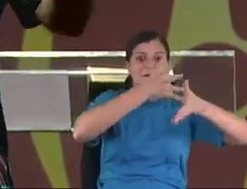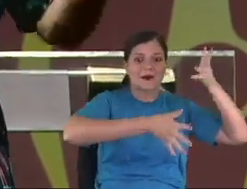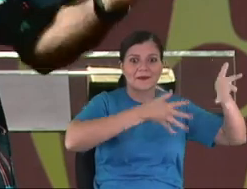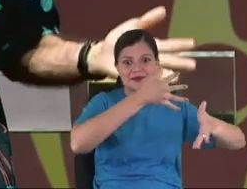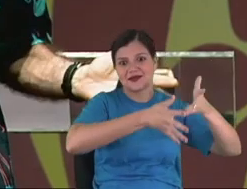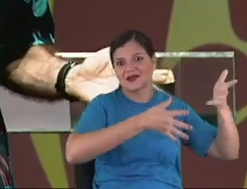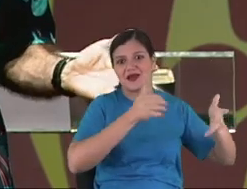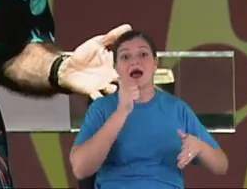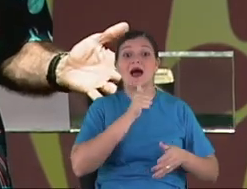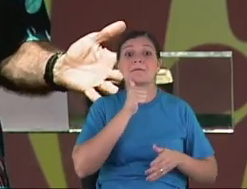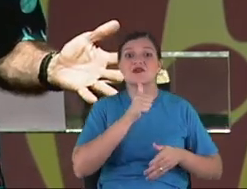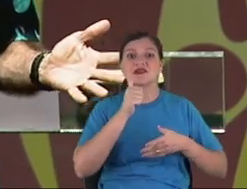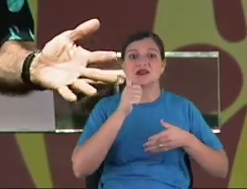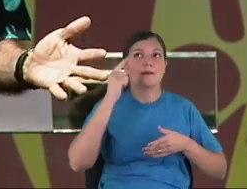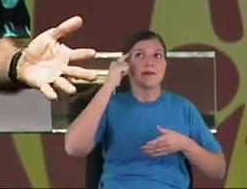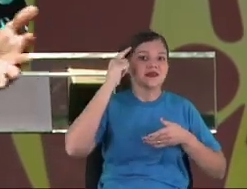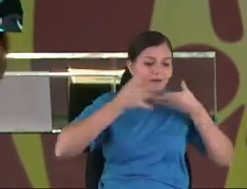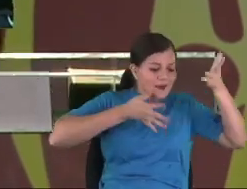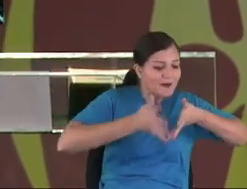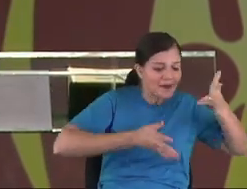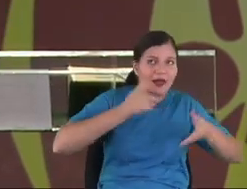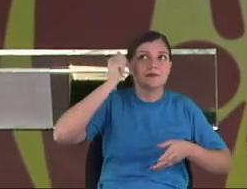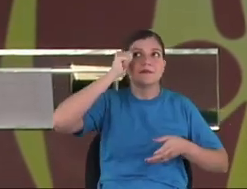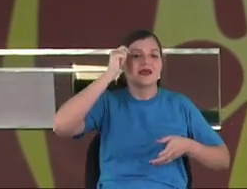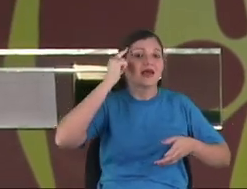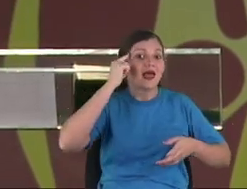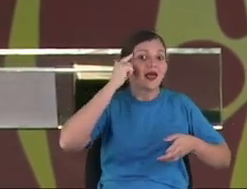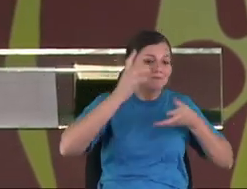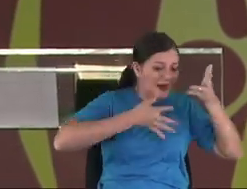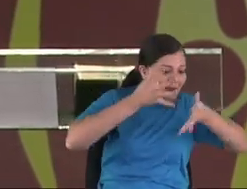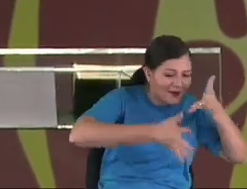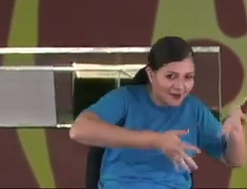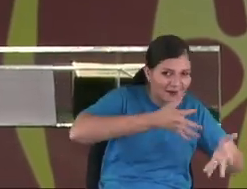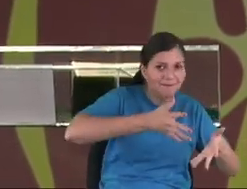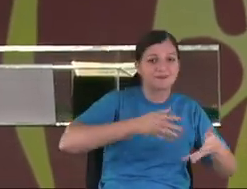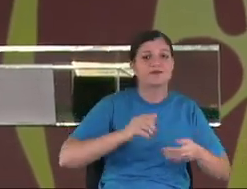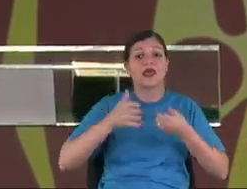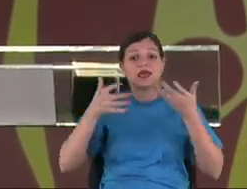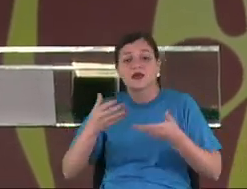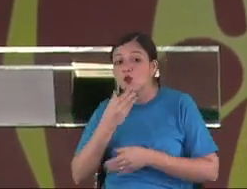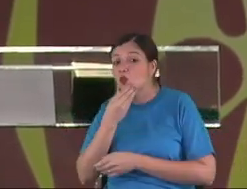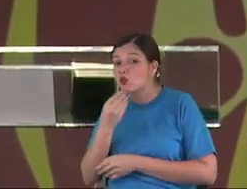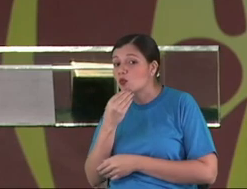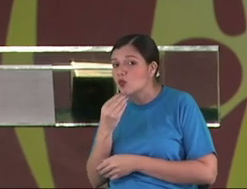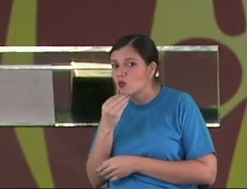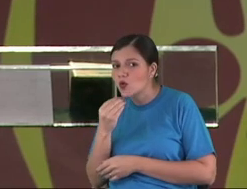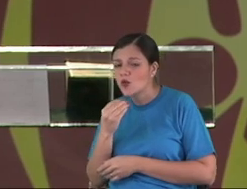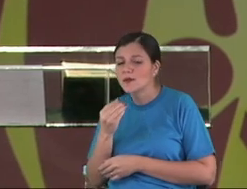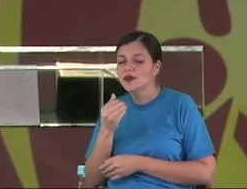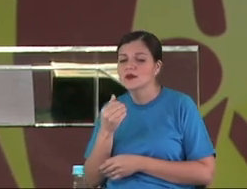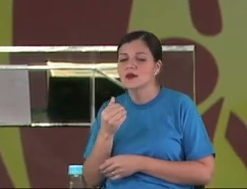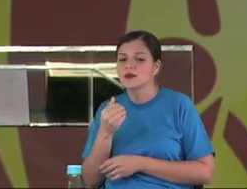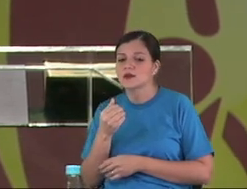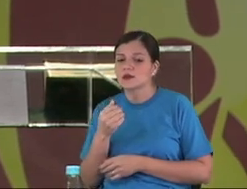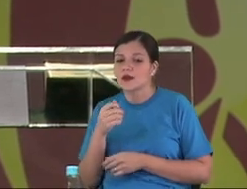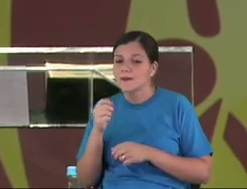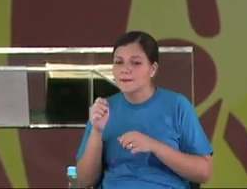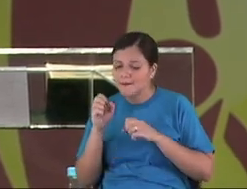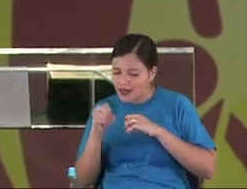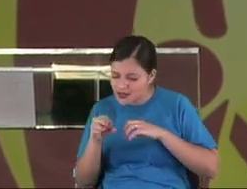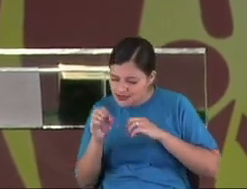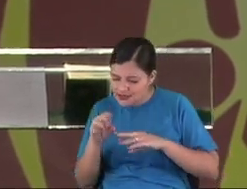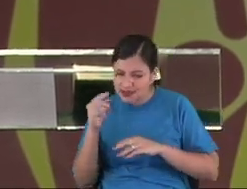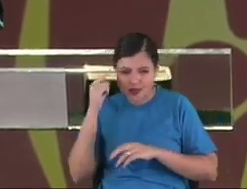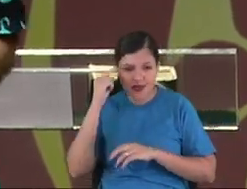Yeah, because sometimes women speak all she thinks. But the man needs to think discernment, to think